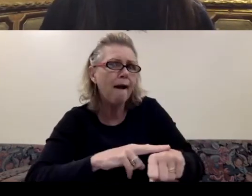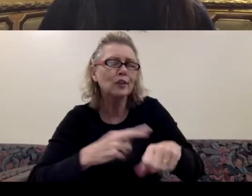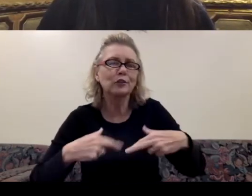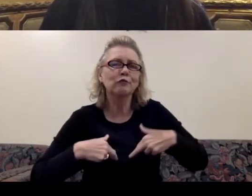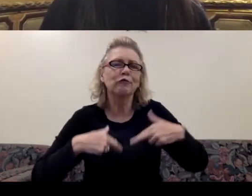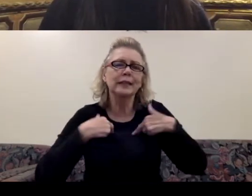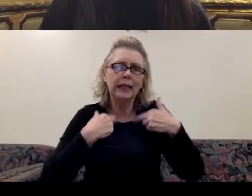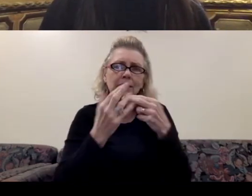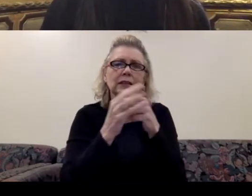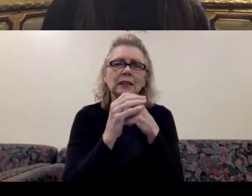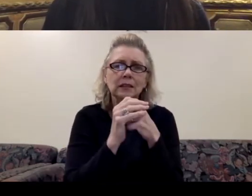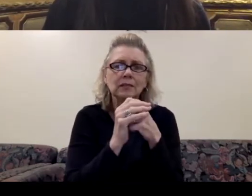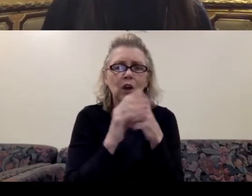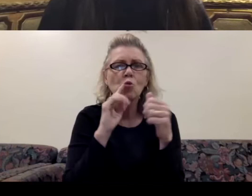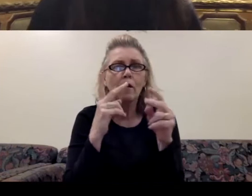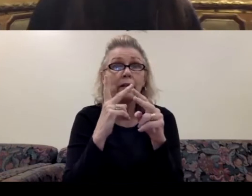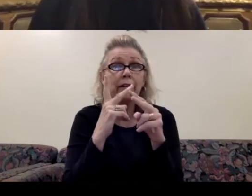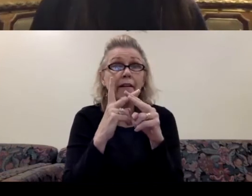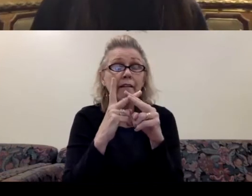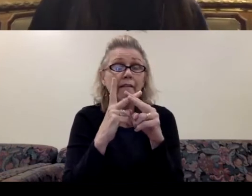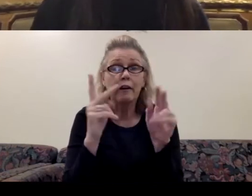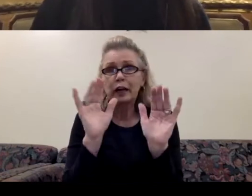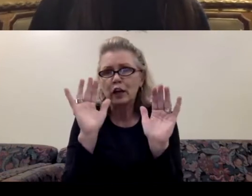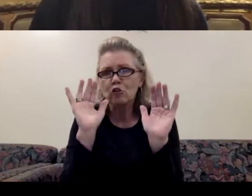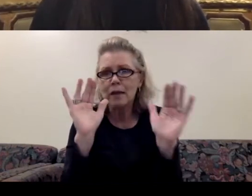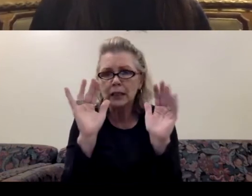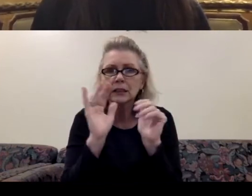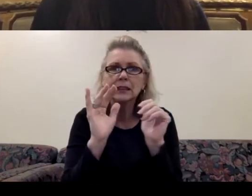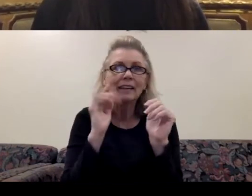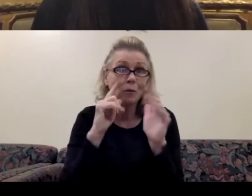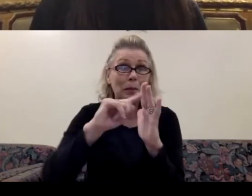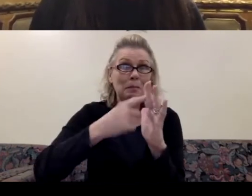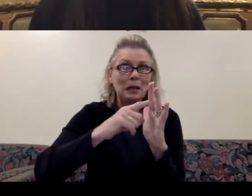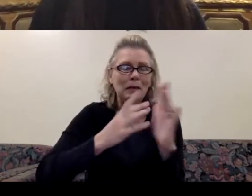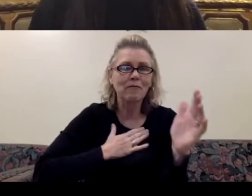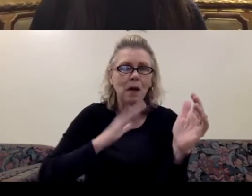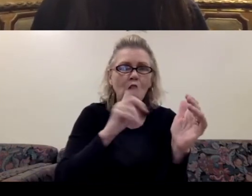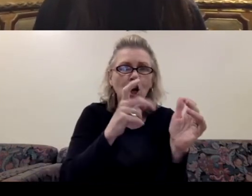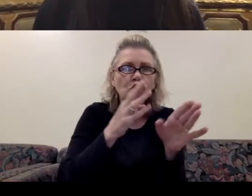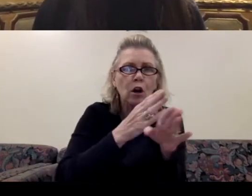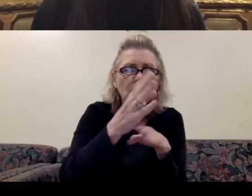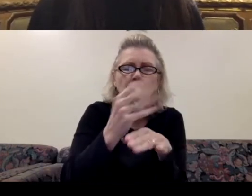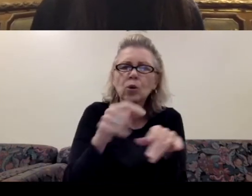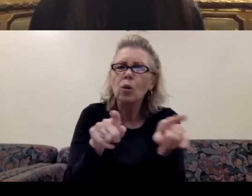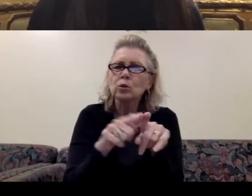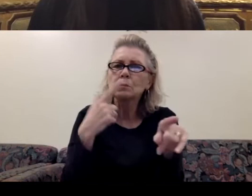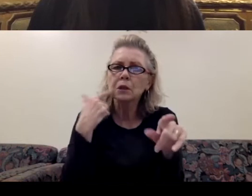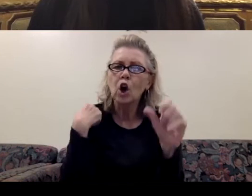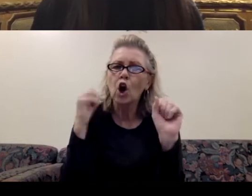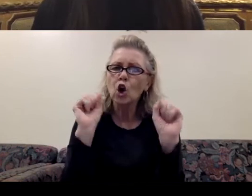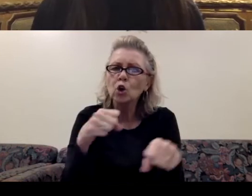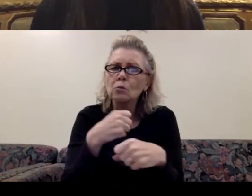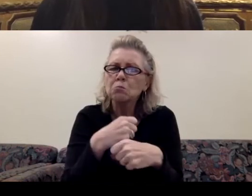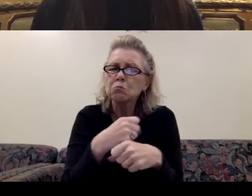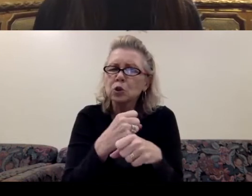were very great for the beginning of my career. And also because I was able to produce a lot